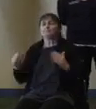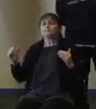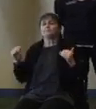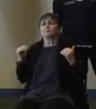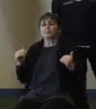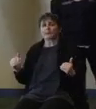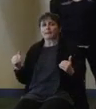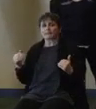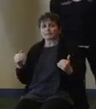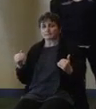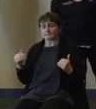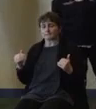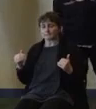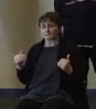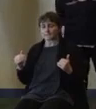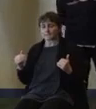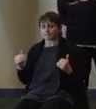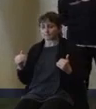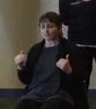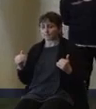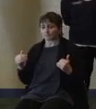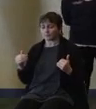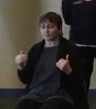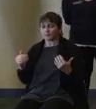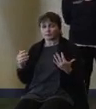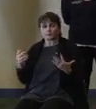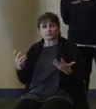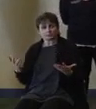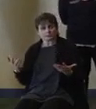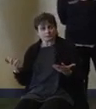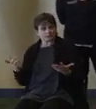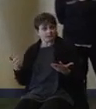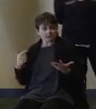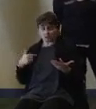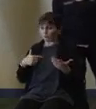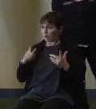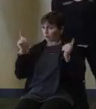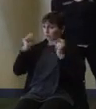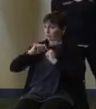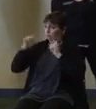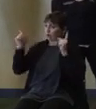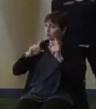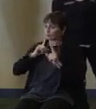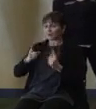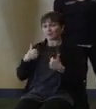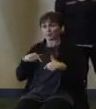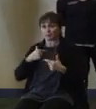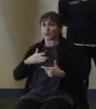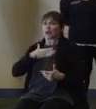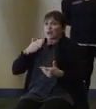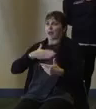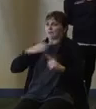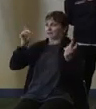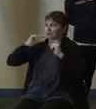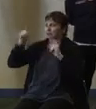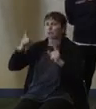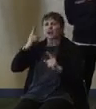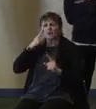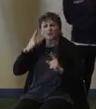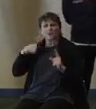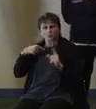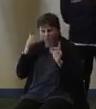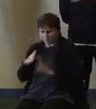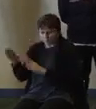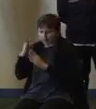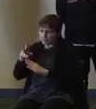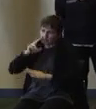the outset, surprise number one for me, pleasant surprise in this case. I think we had the storm about right in terms